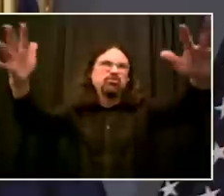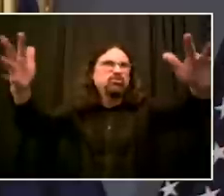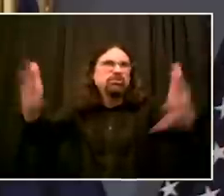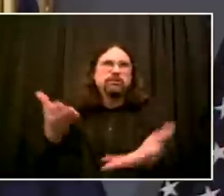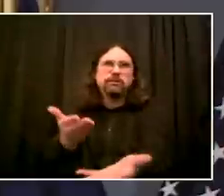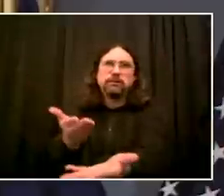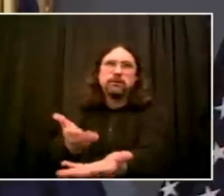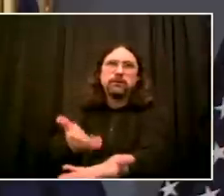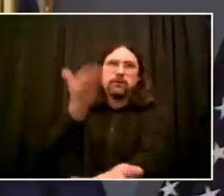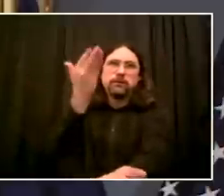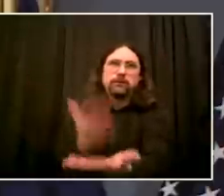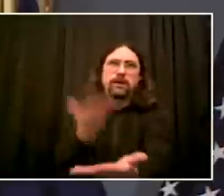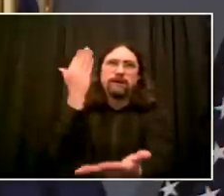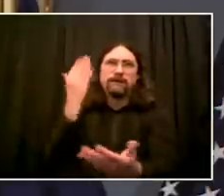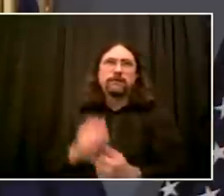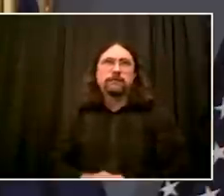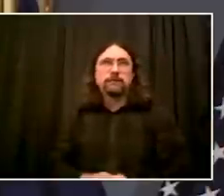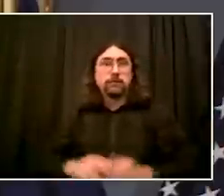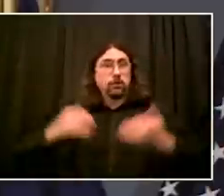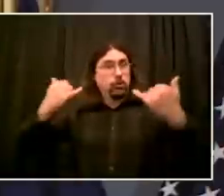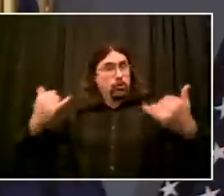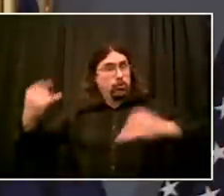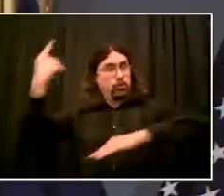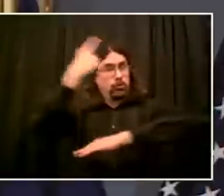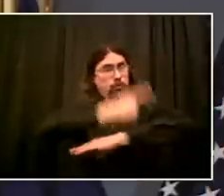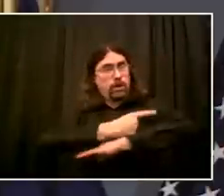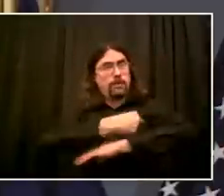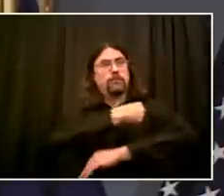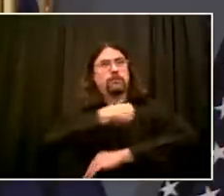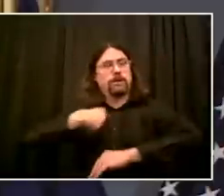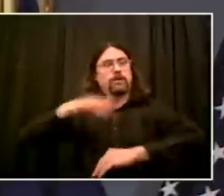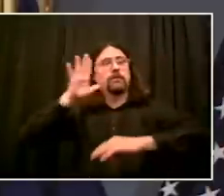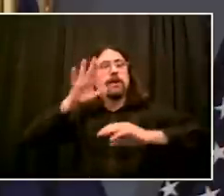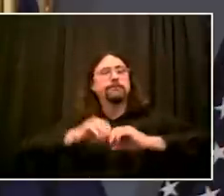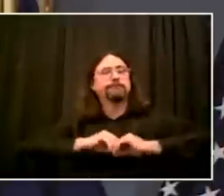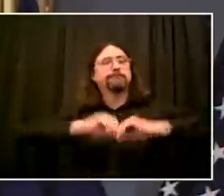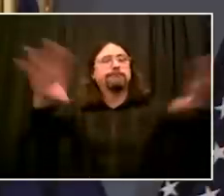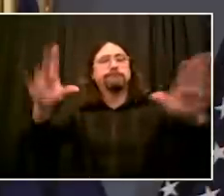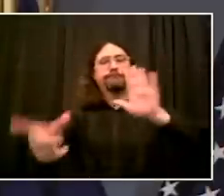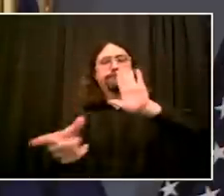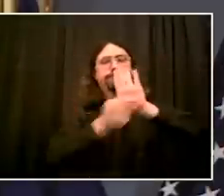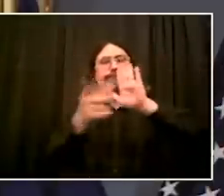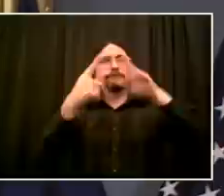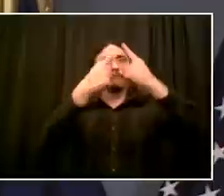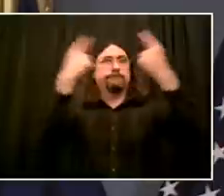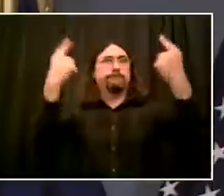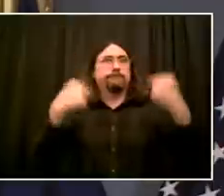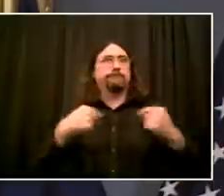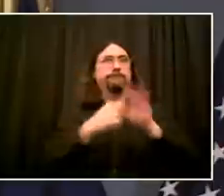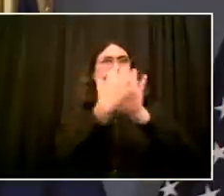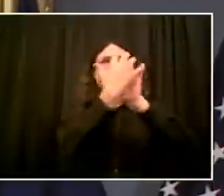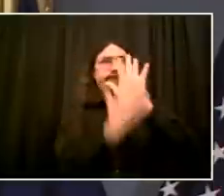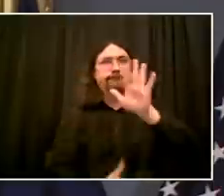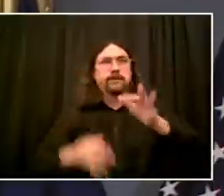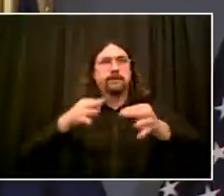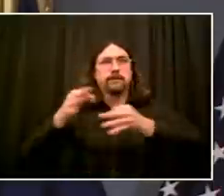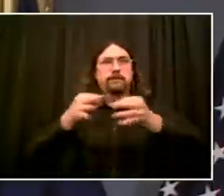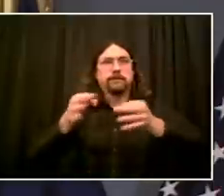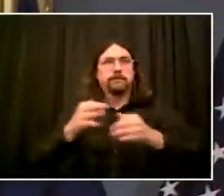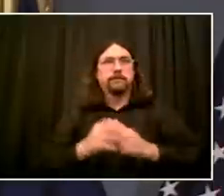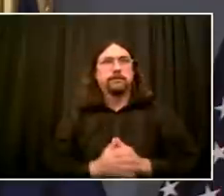in cities all over America simultaneously, you know that famous quote from Bob Dylan, you don't need a weatherman to know which way the wind blows?